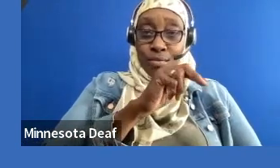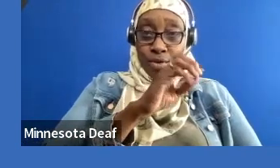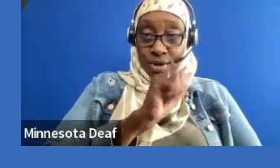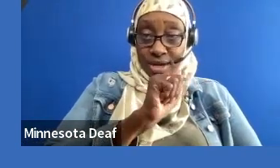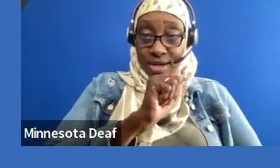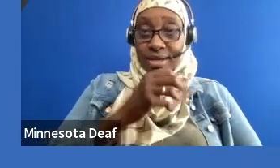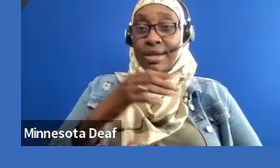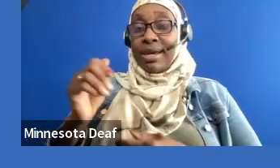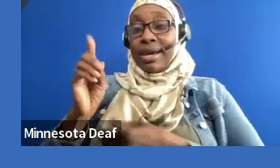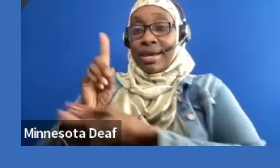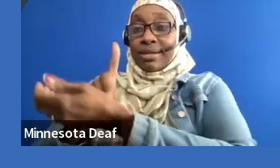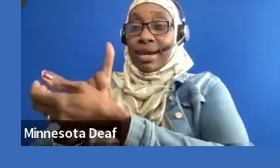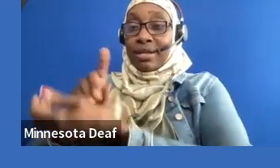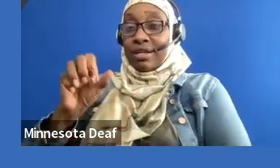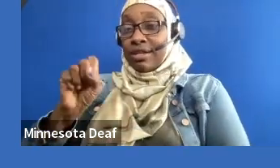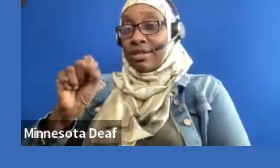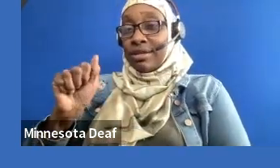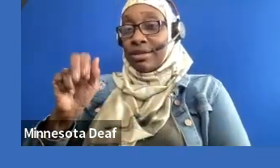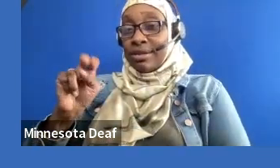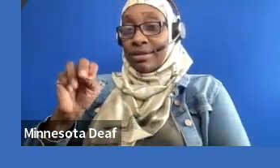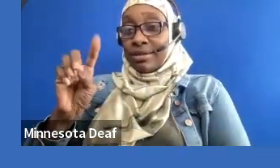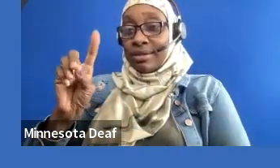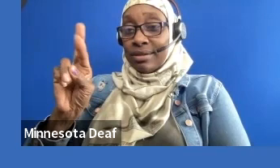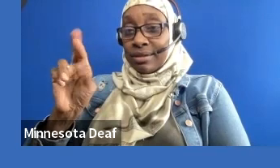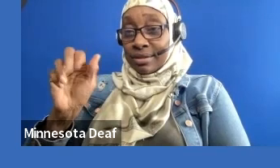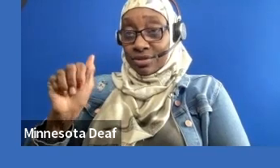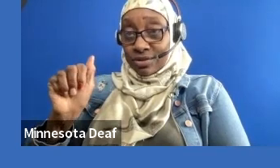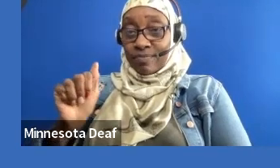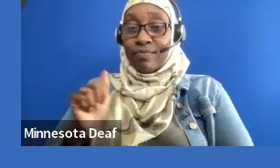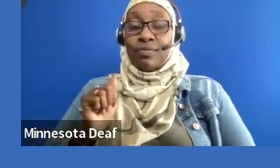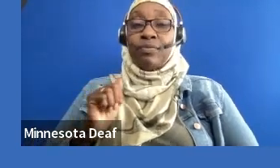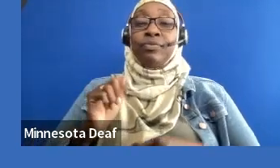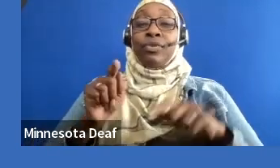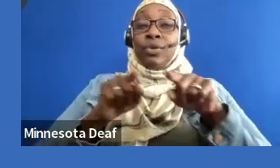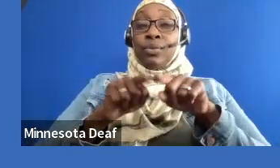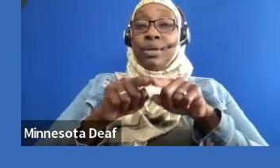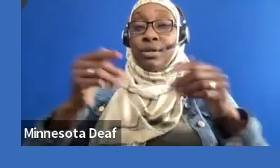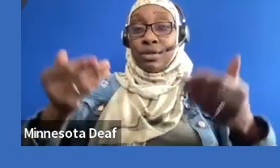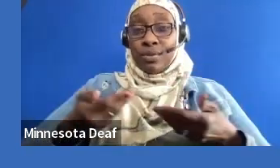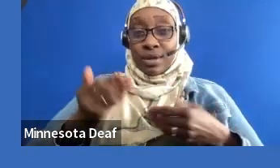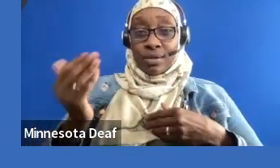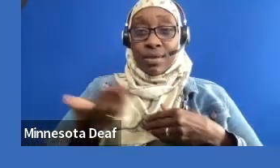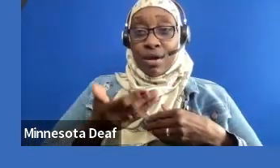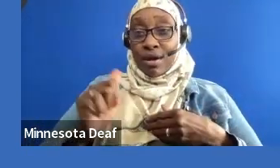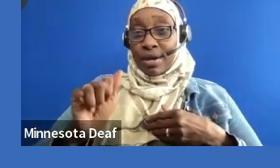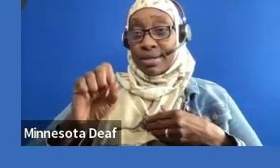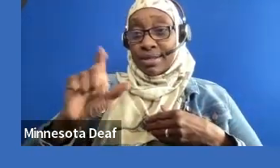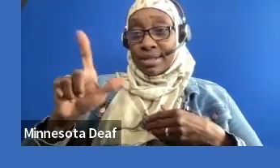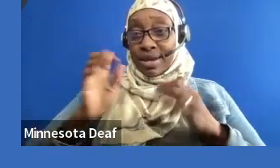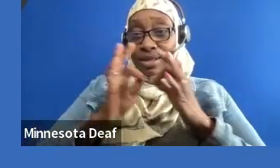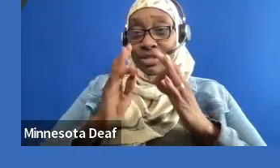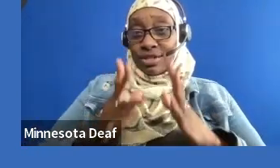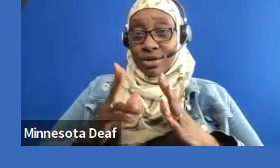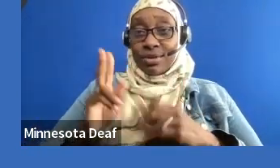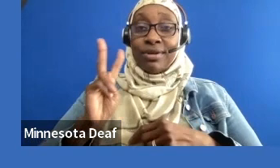so much for being present with us today. We also welcome our ASL interpreter, Valerie Shirley. Thank you so much,